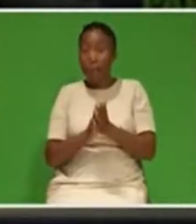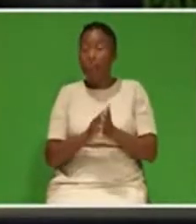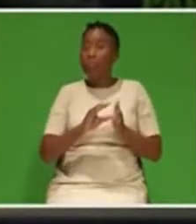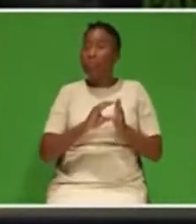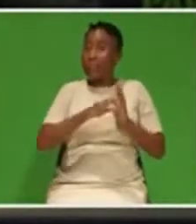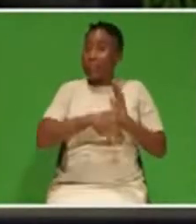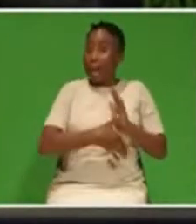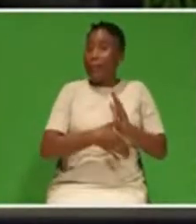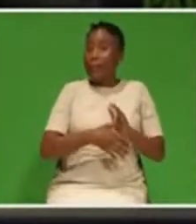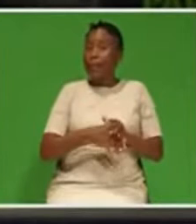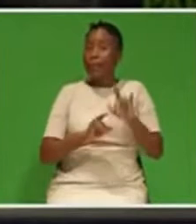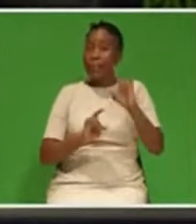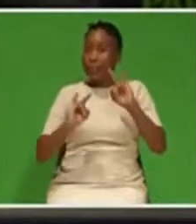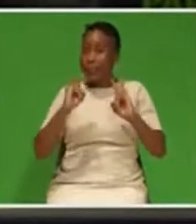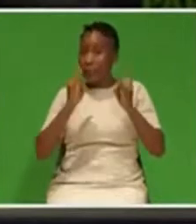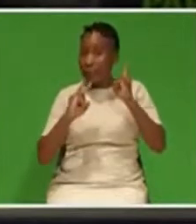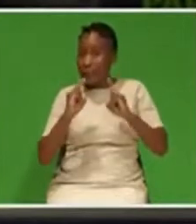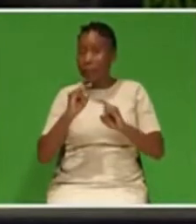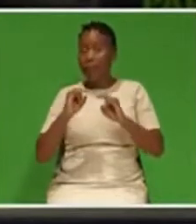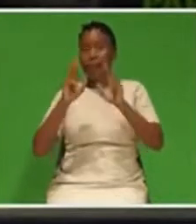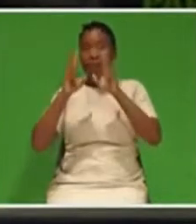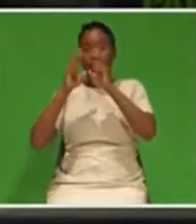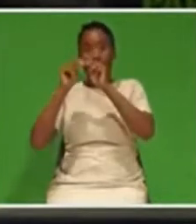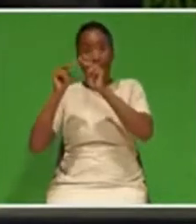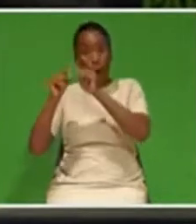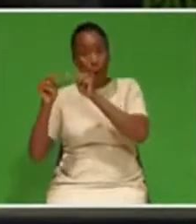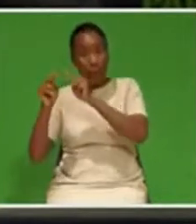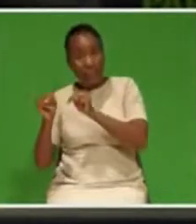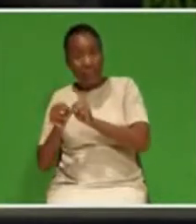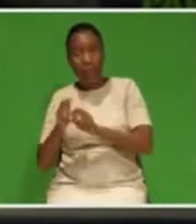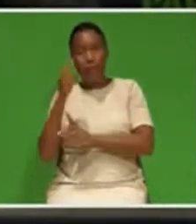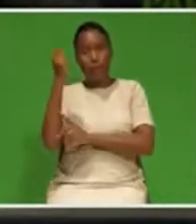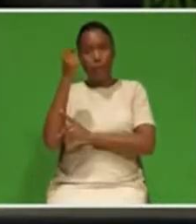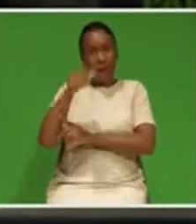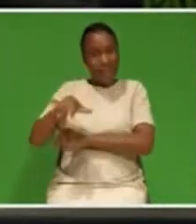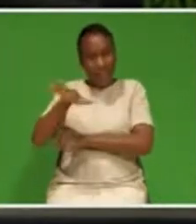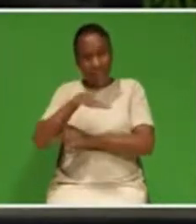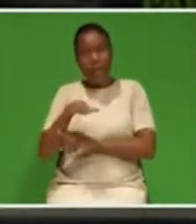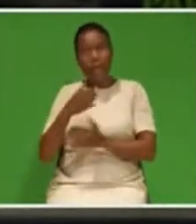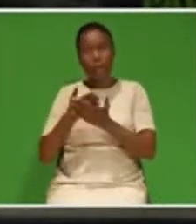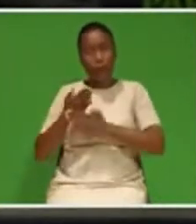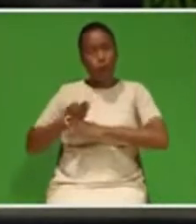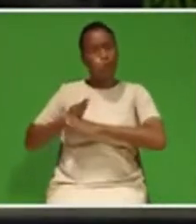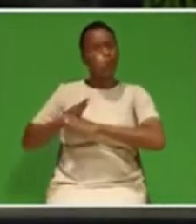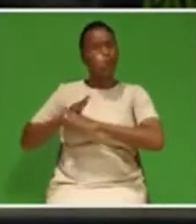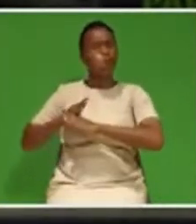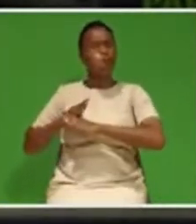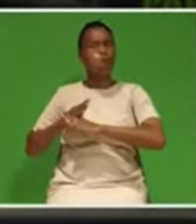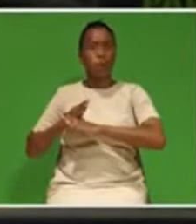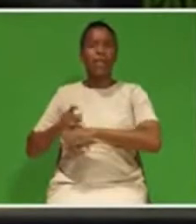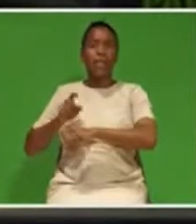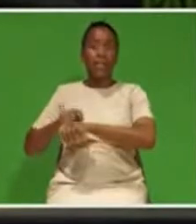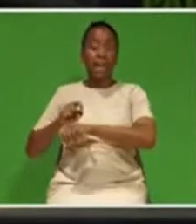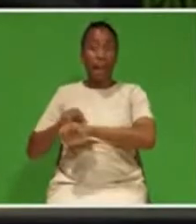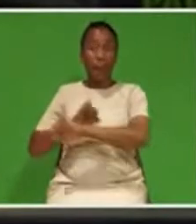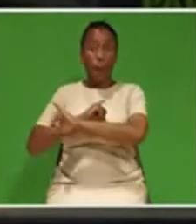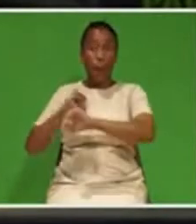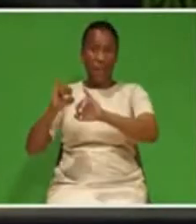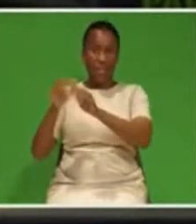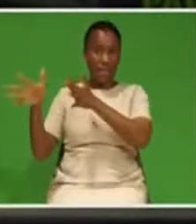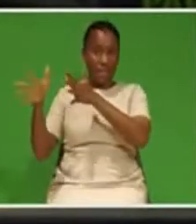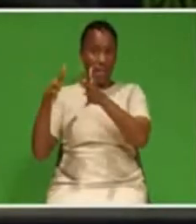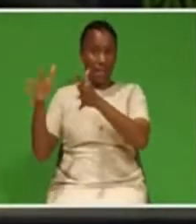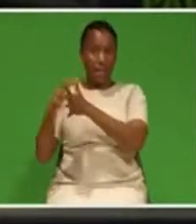our towns, our rural areas to be more resilient in the face of adverse weather